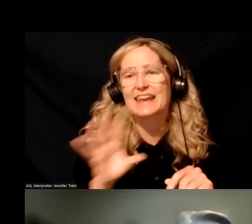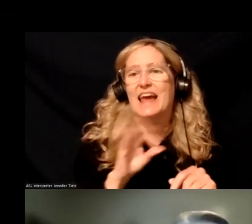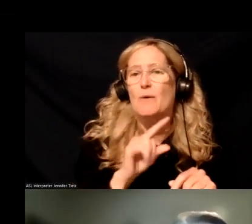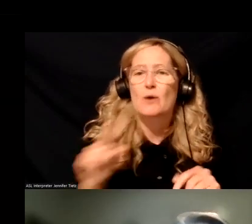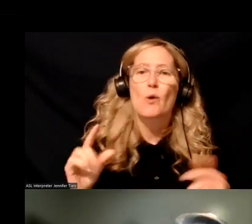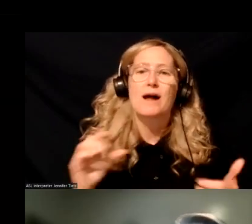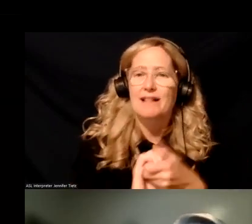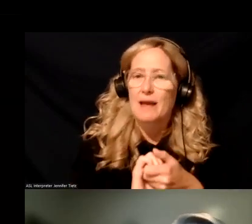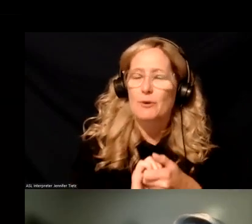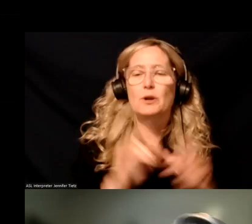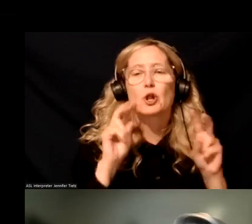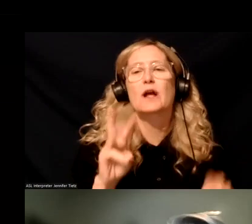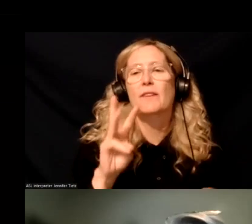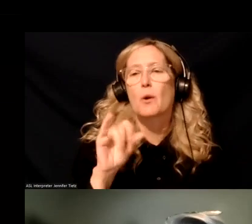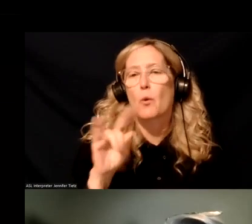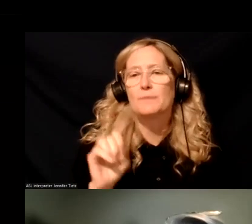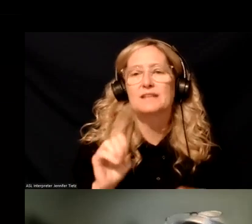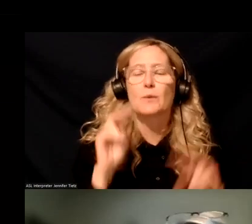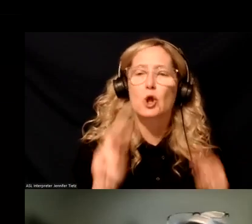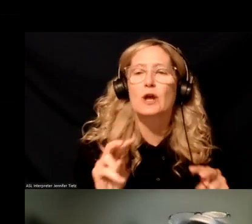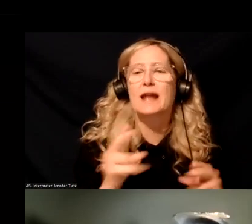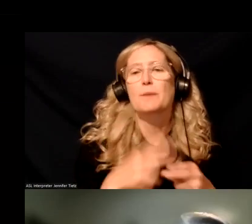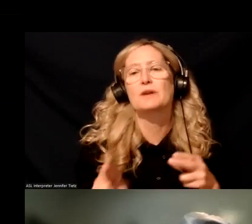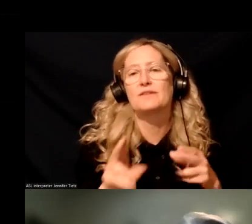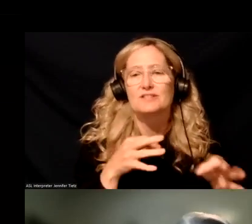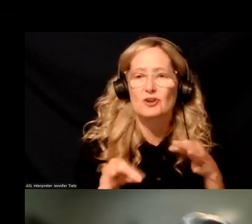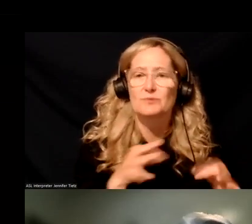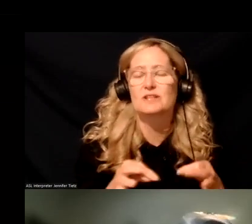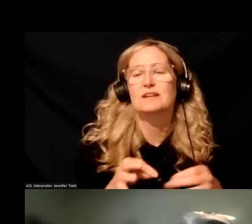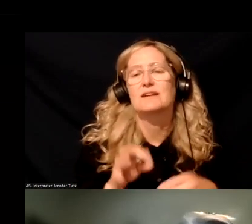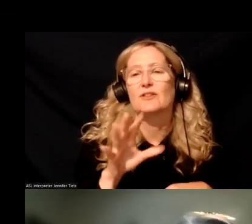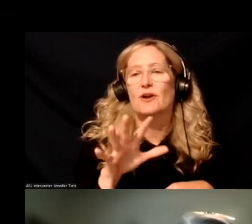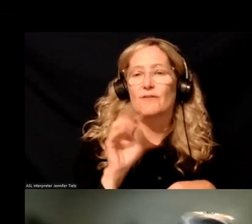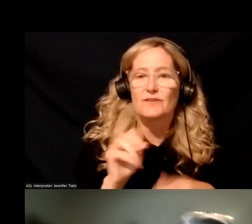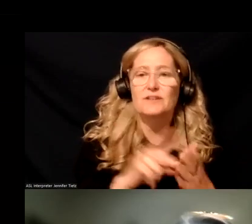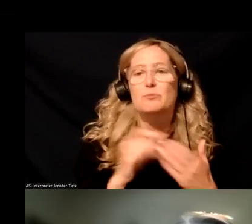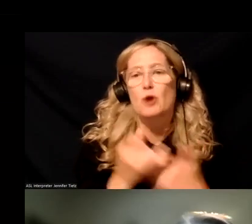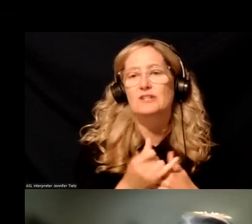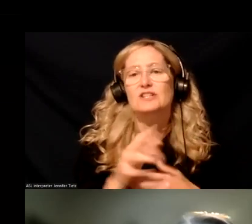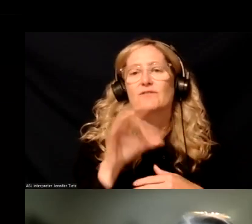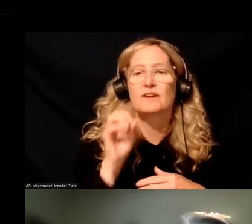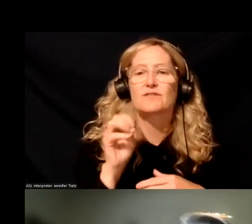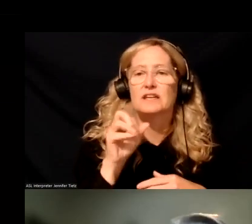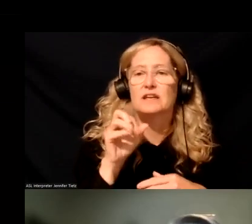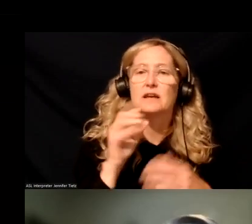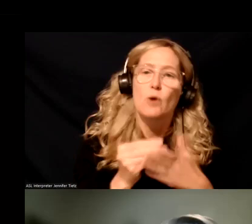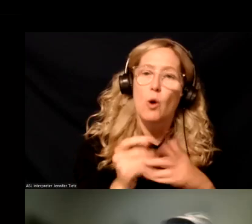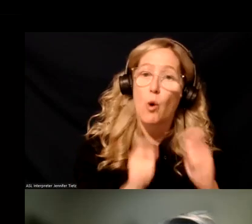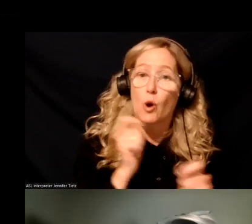If you visit our website, there's a brief description of every project. There were 50 projects, uh, 50 awards made in 2024.